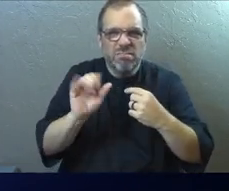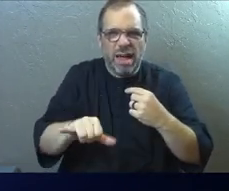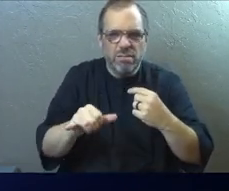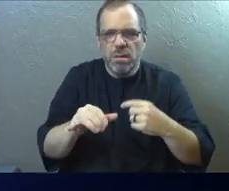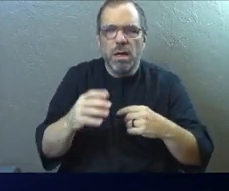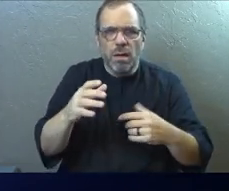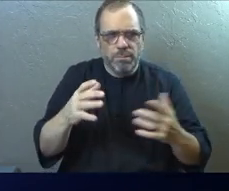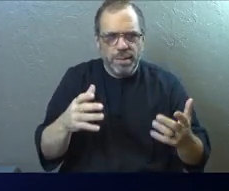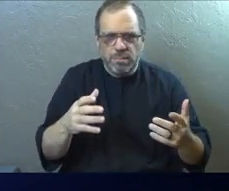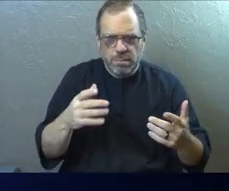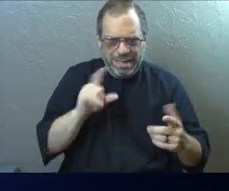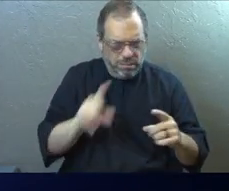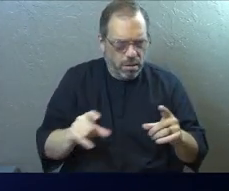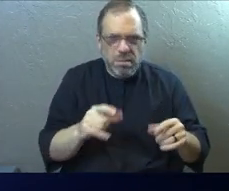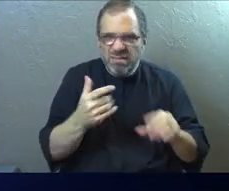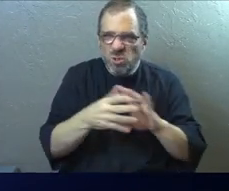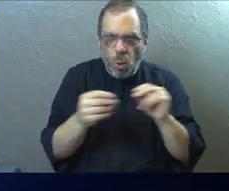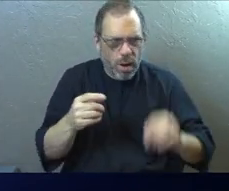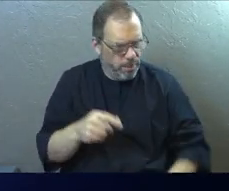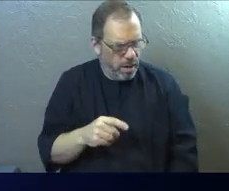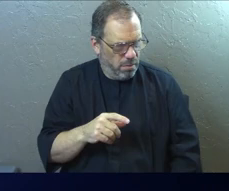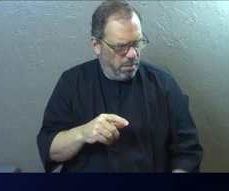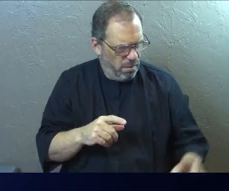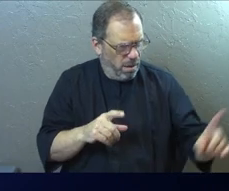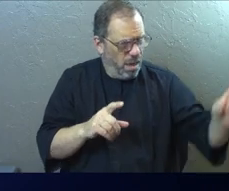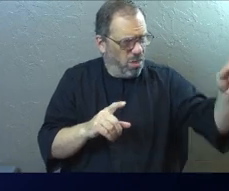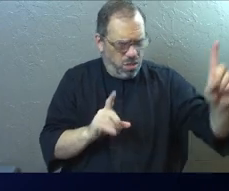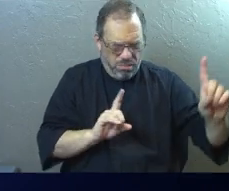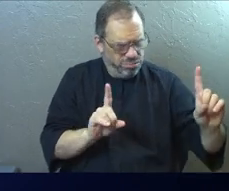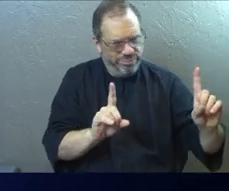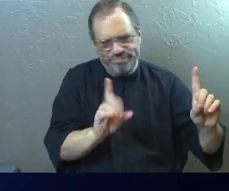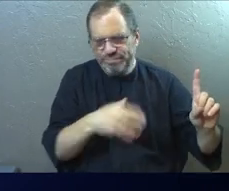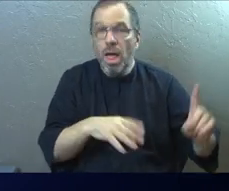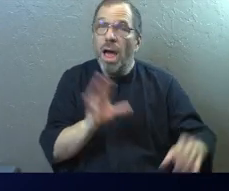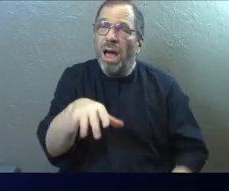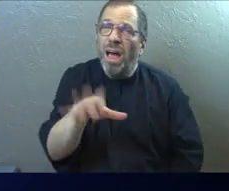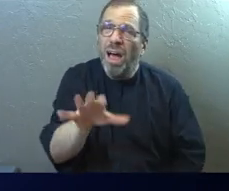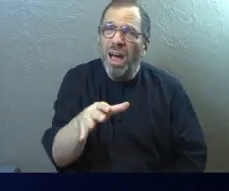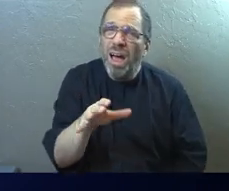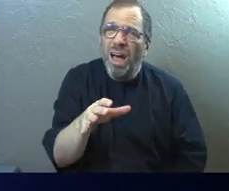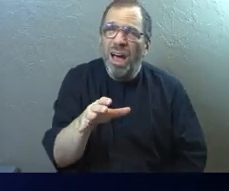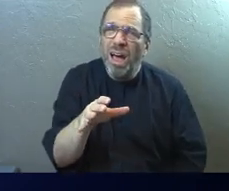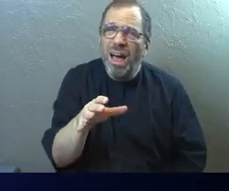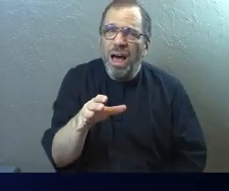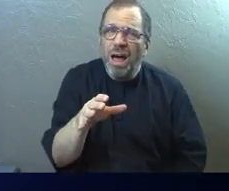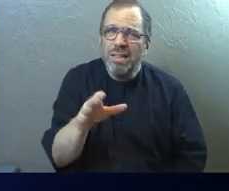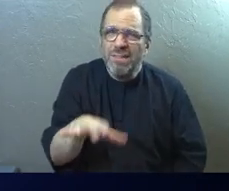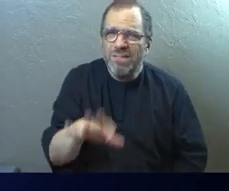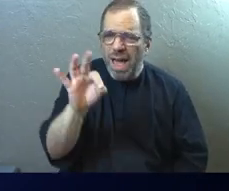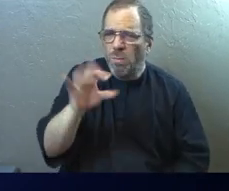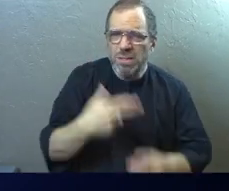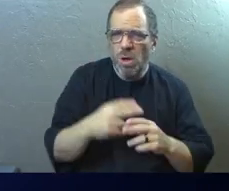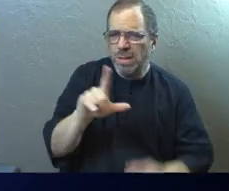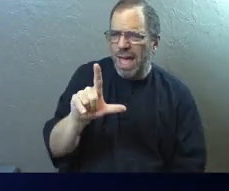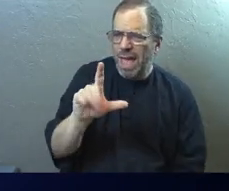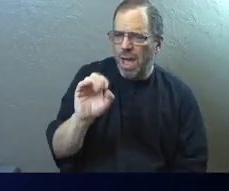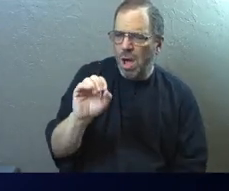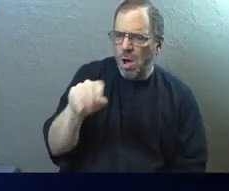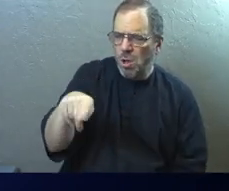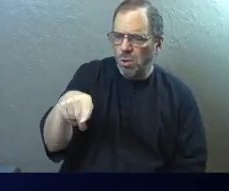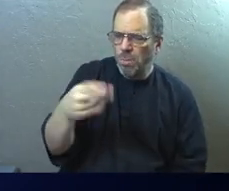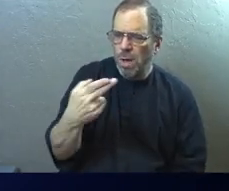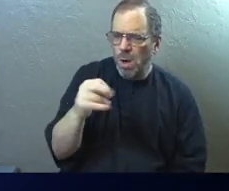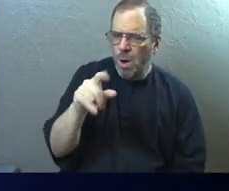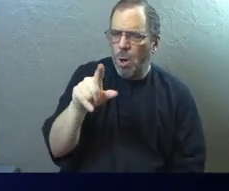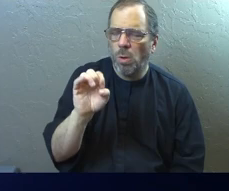it's shocking to us, isn't it? That they could get themselves to a place like that. But you see, they found themselves a loophole. And here's how